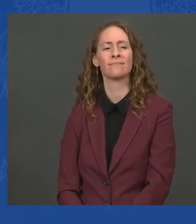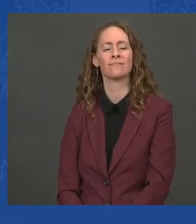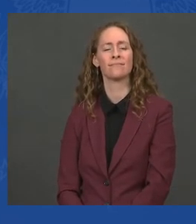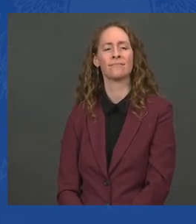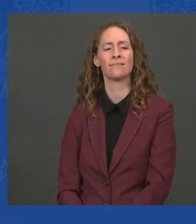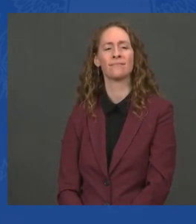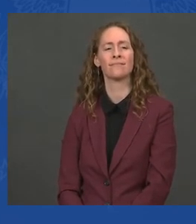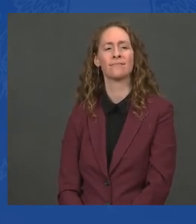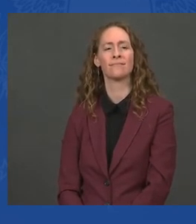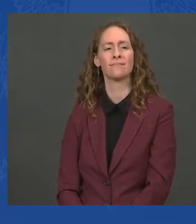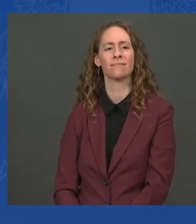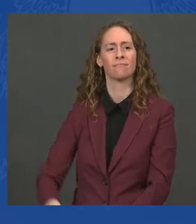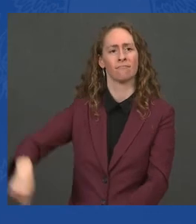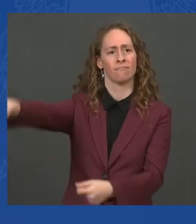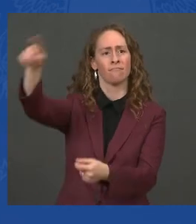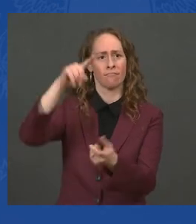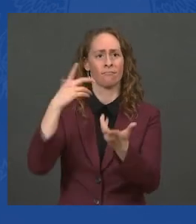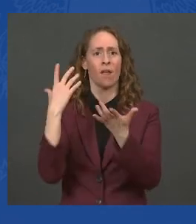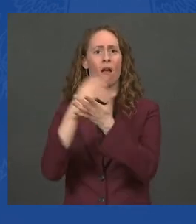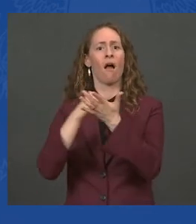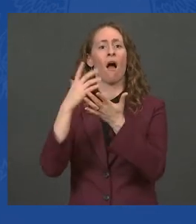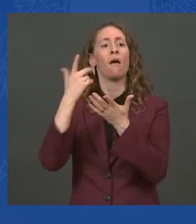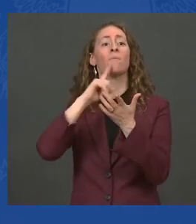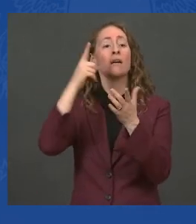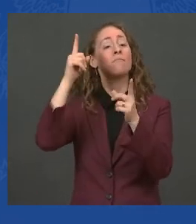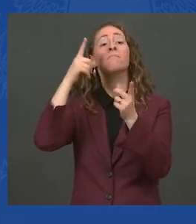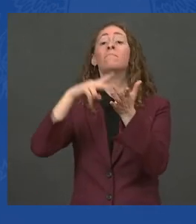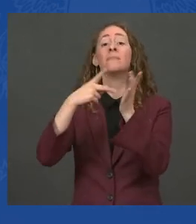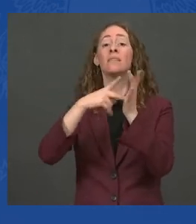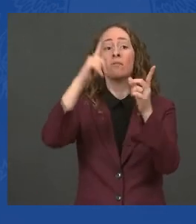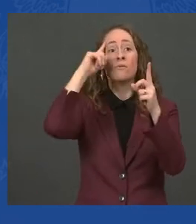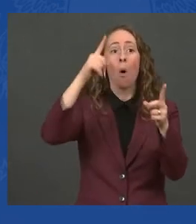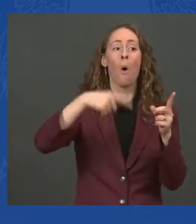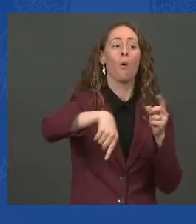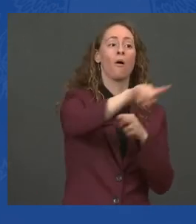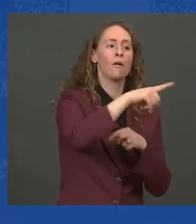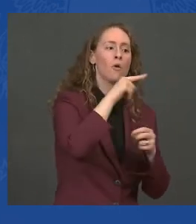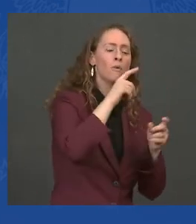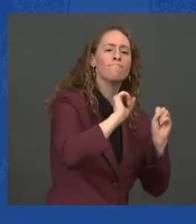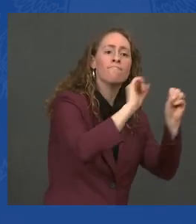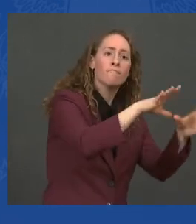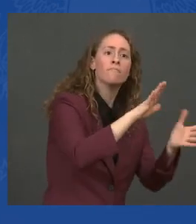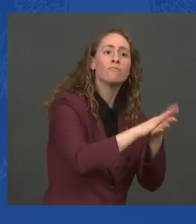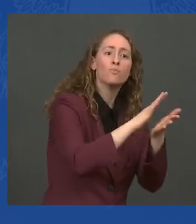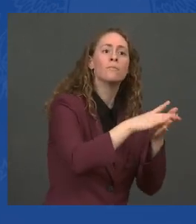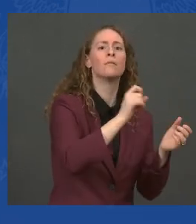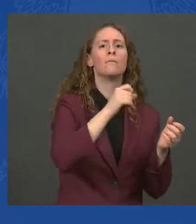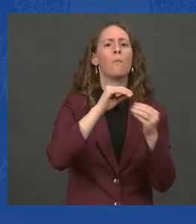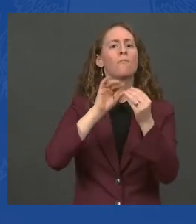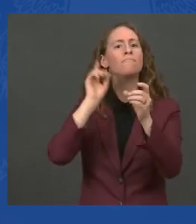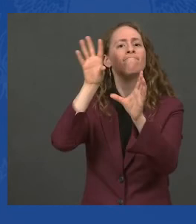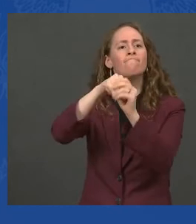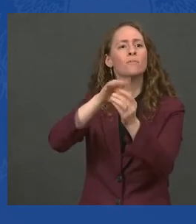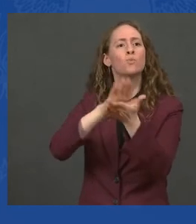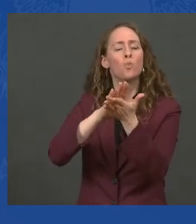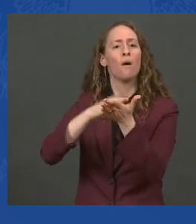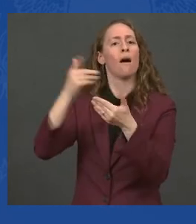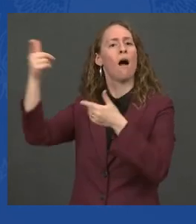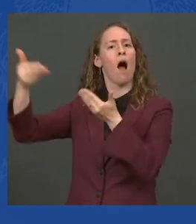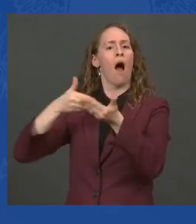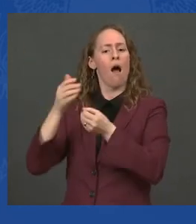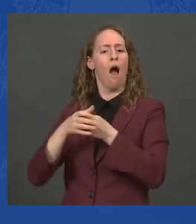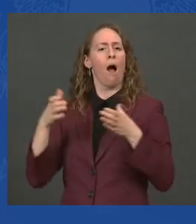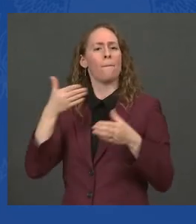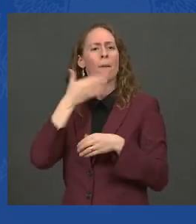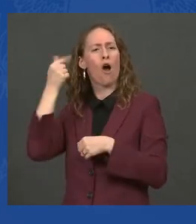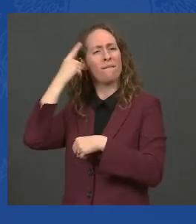who've done very well pay their fair share is just the right thing to do in order to provide a little breathing room for millions of American families.